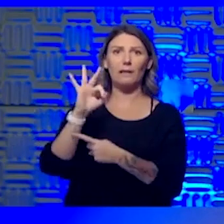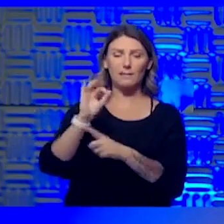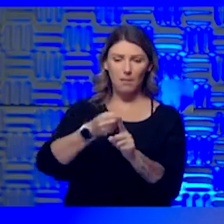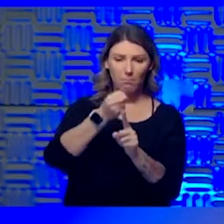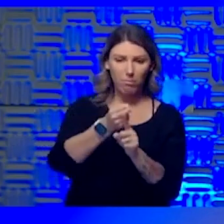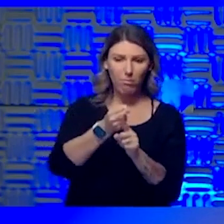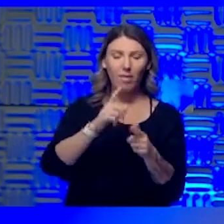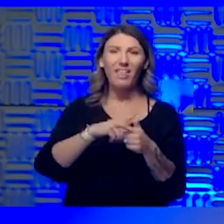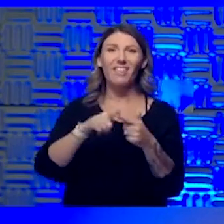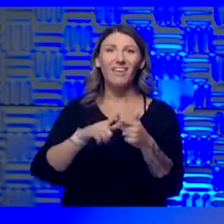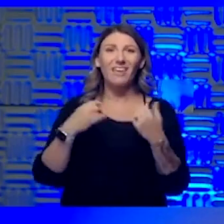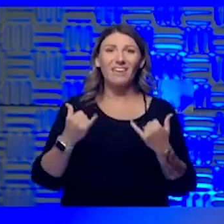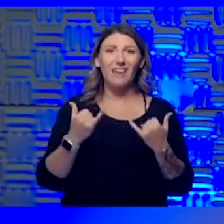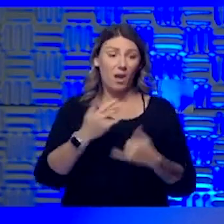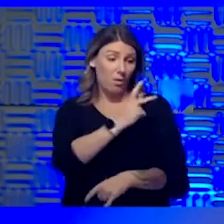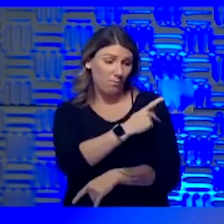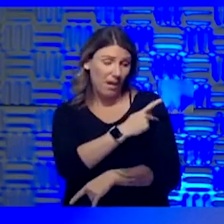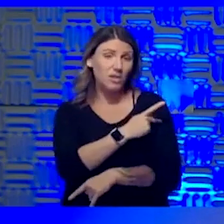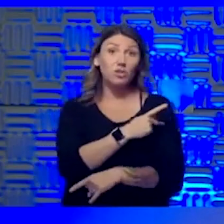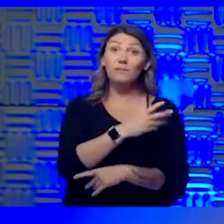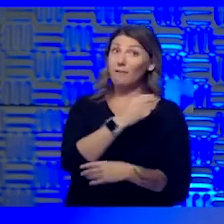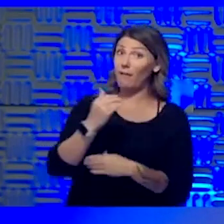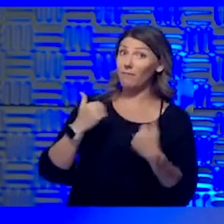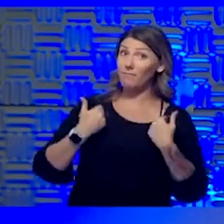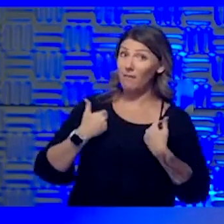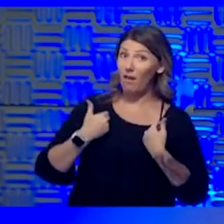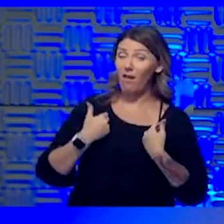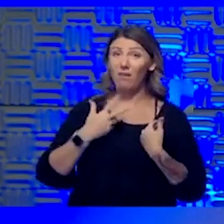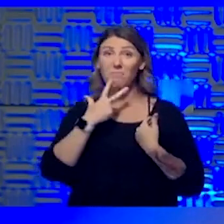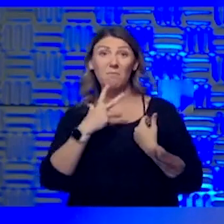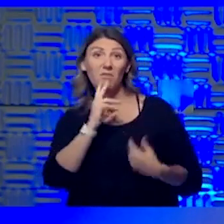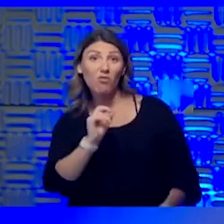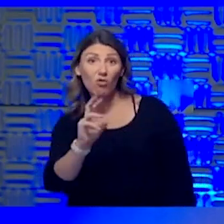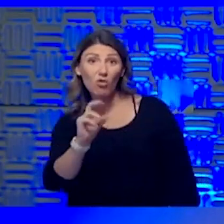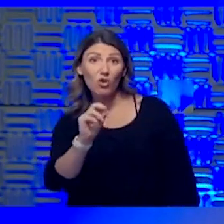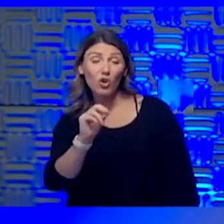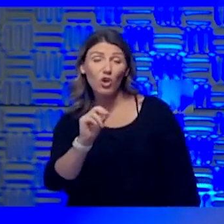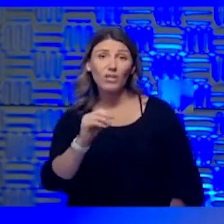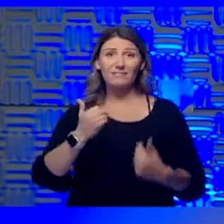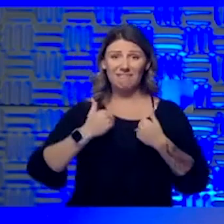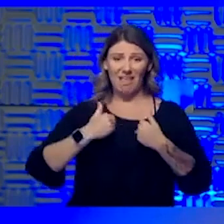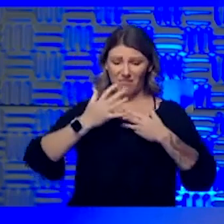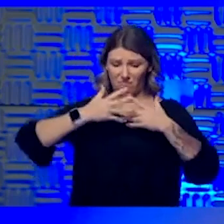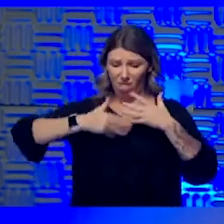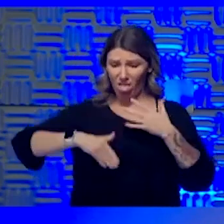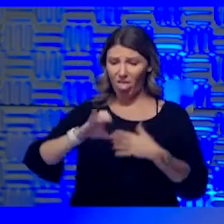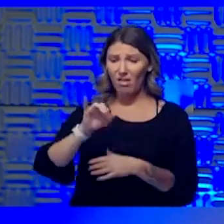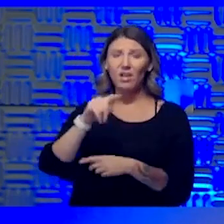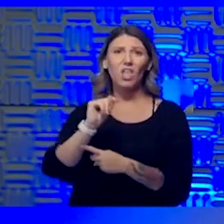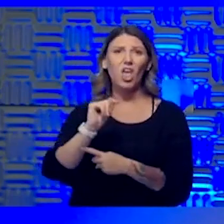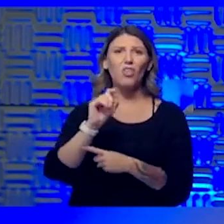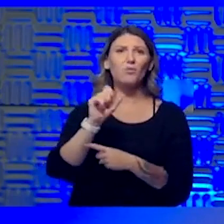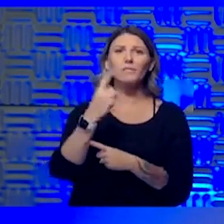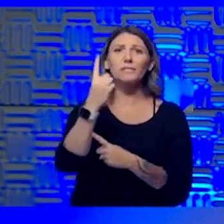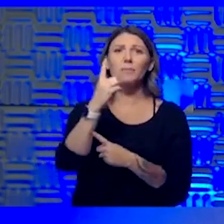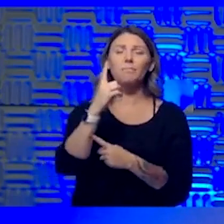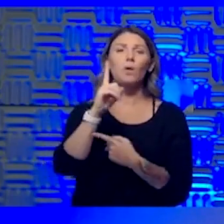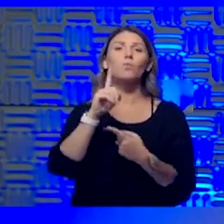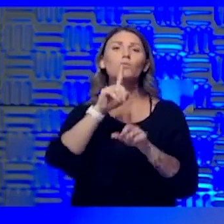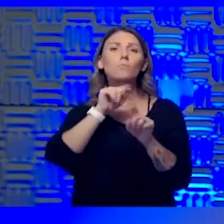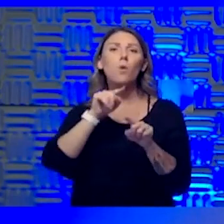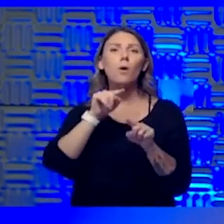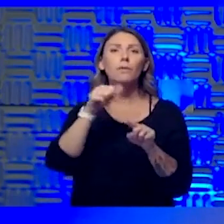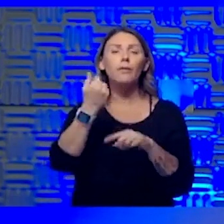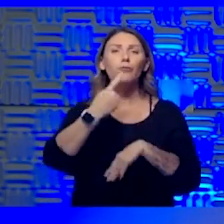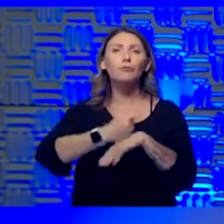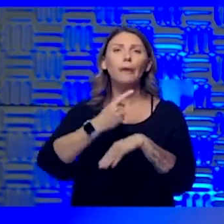time now about, um, patients, even young patients in their thirties who, uh, there was a, uh, an anecdote the other day or a report, uh,